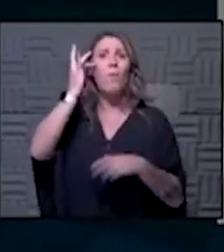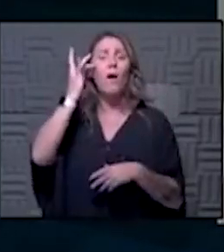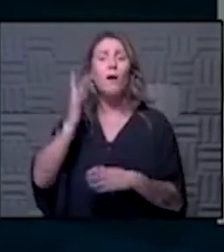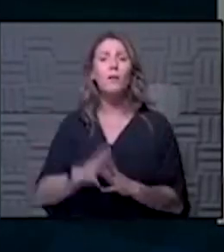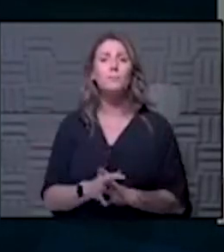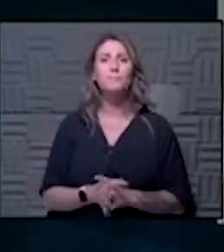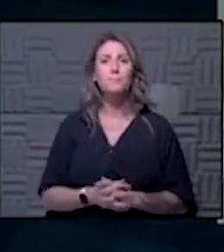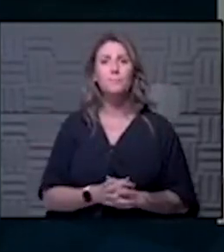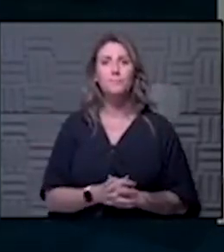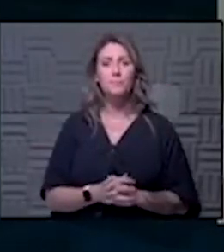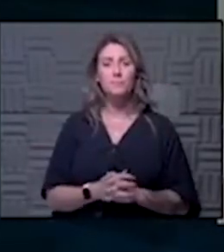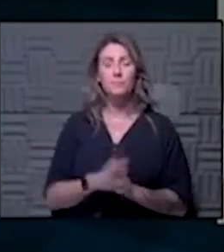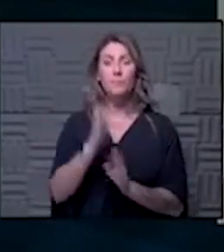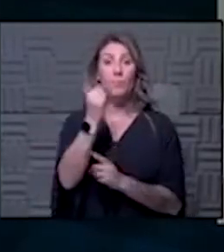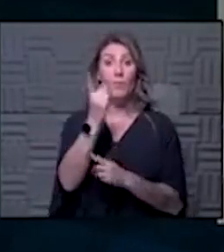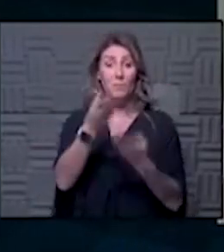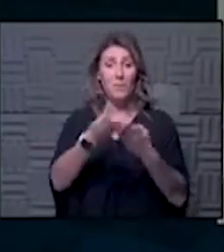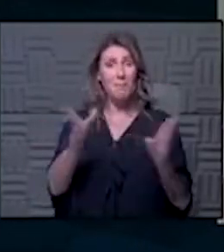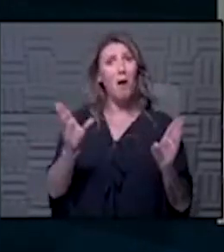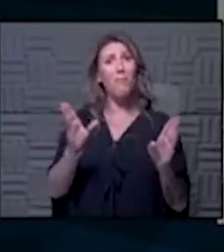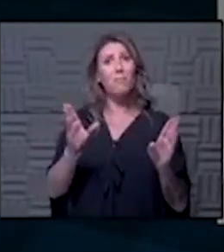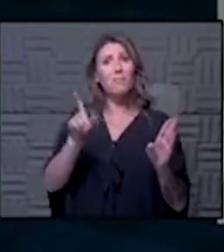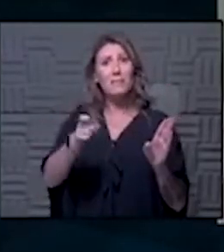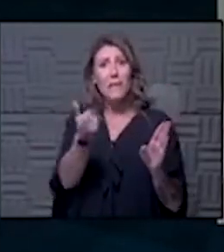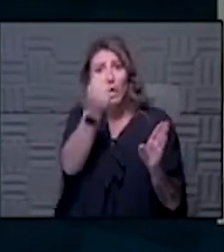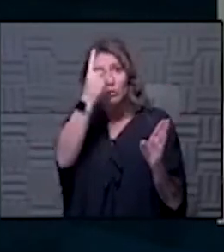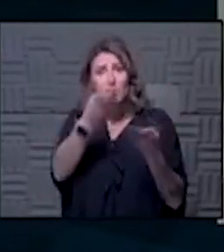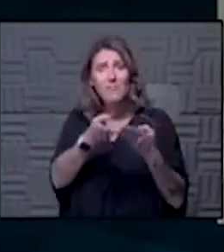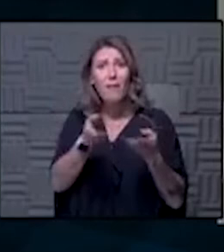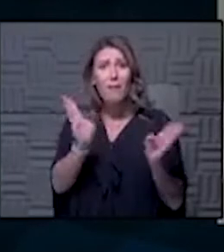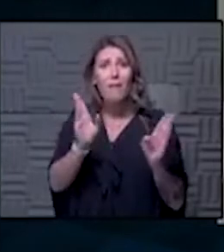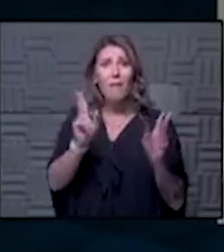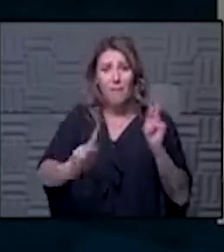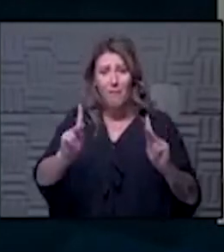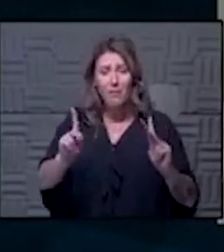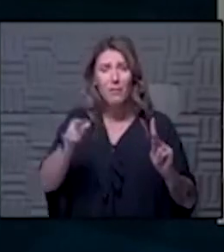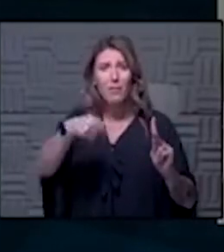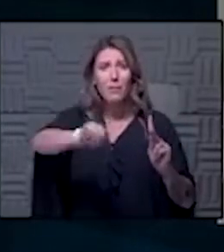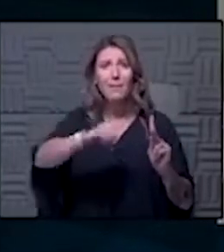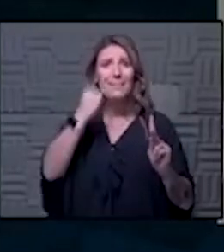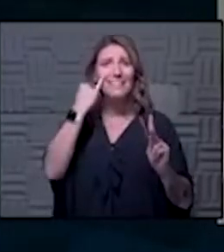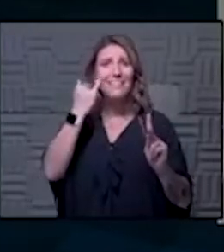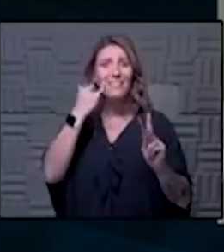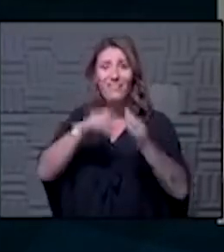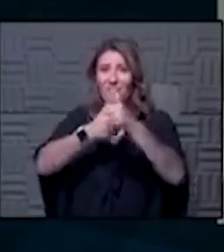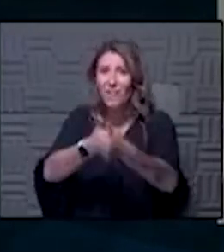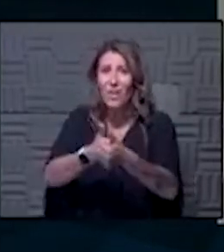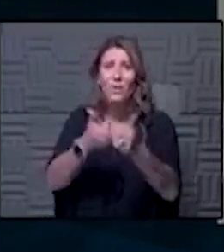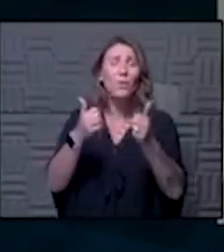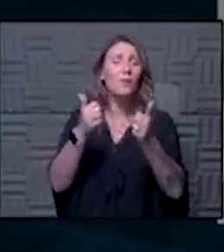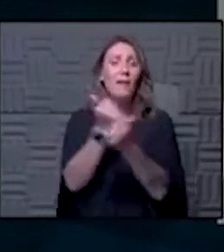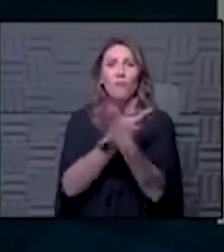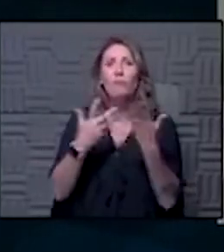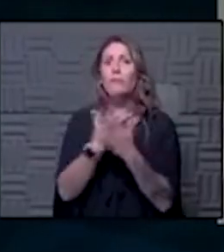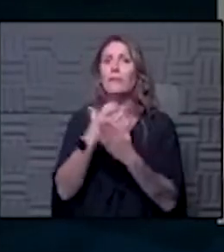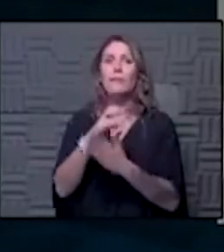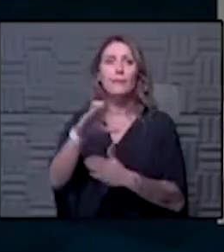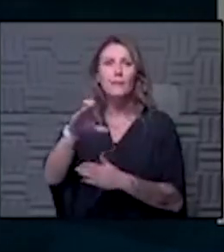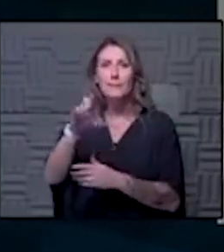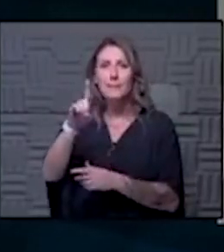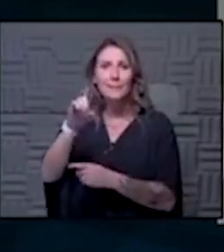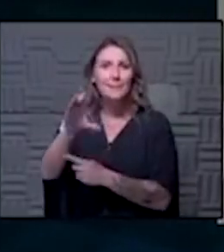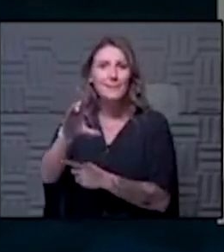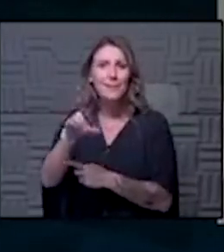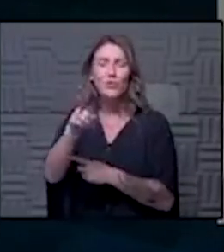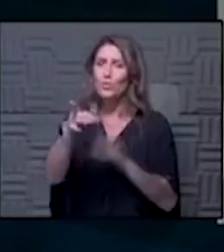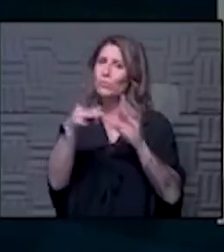that I think the public needs to understand and know and that if the public does their part with the CDC guidelines all the things that you guys mention